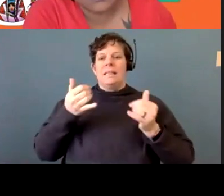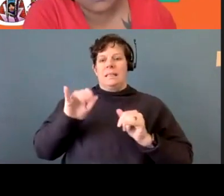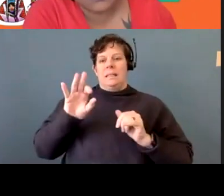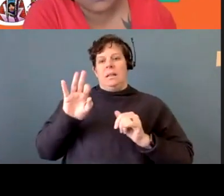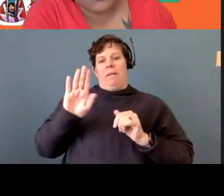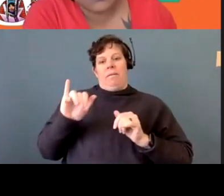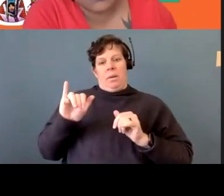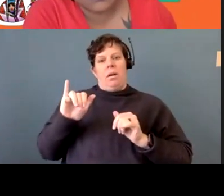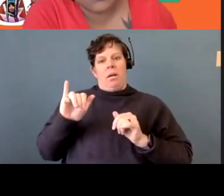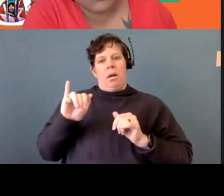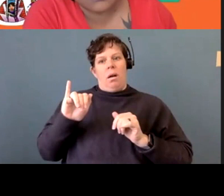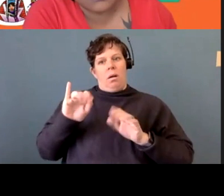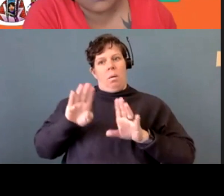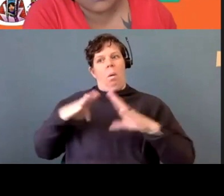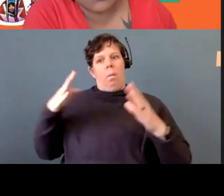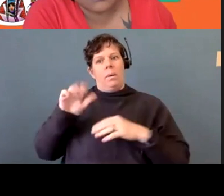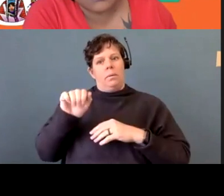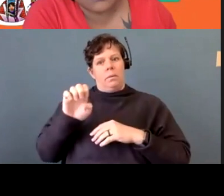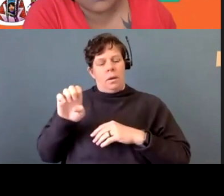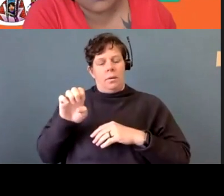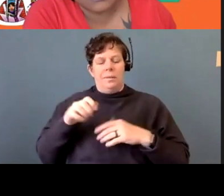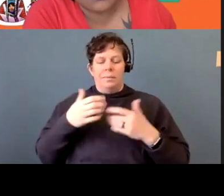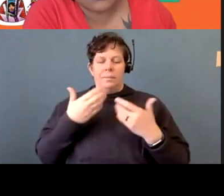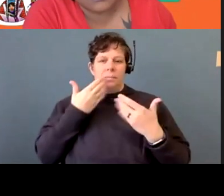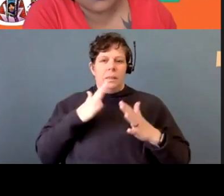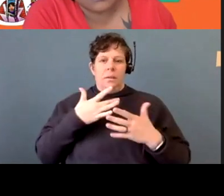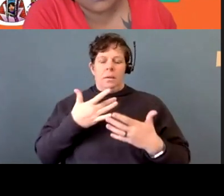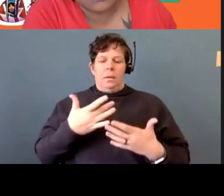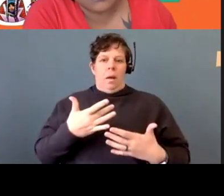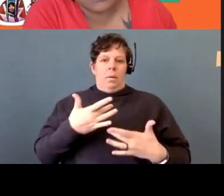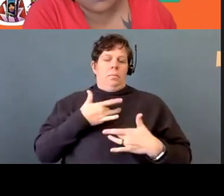I don't know, that's kind of devastating to me.